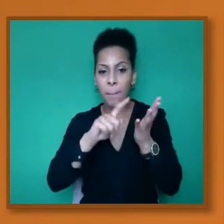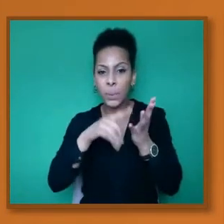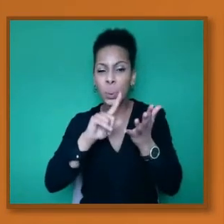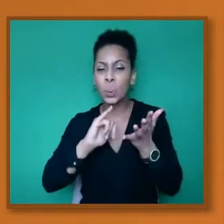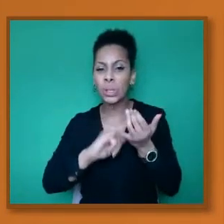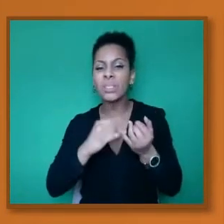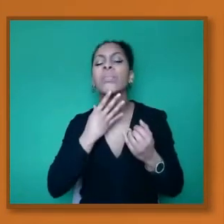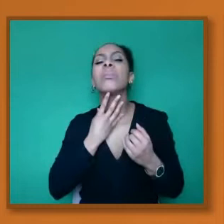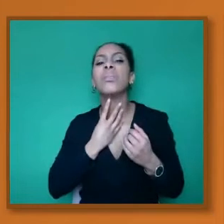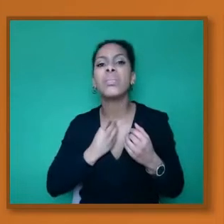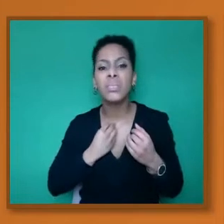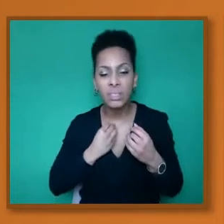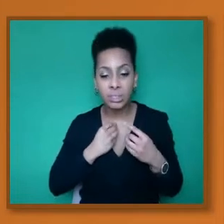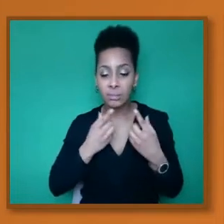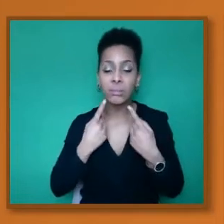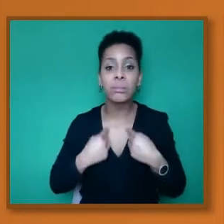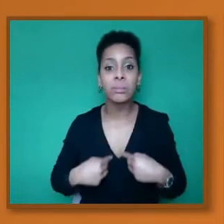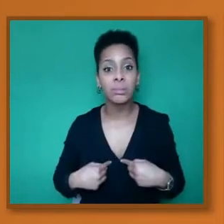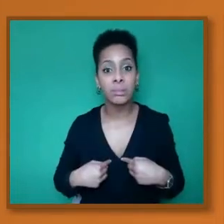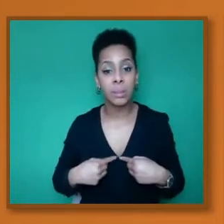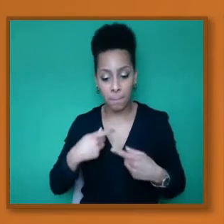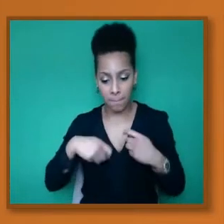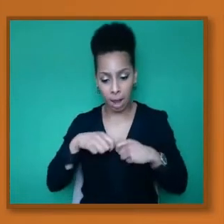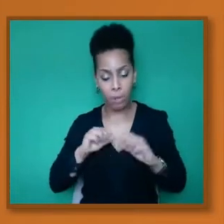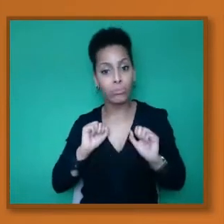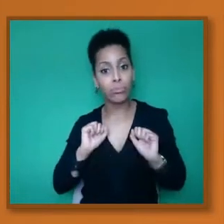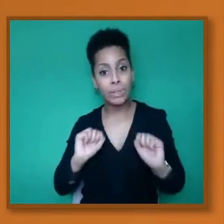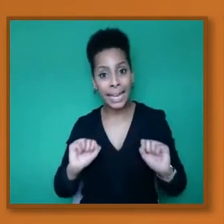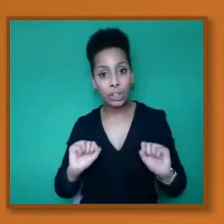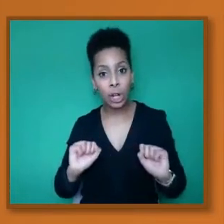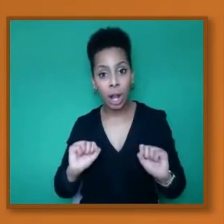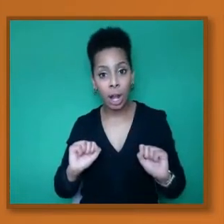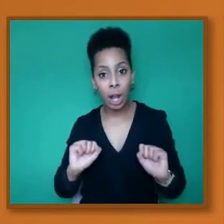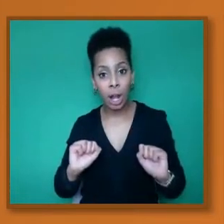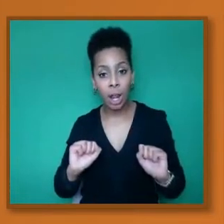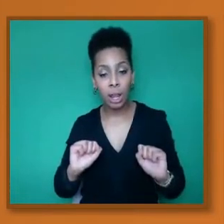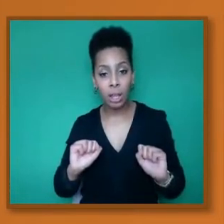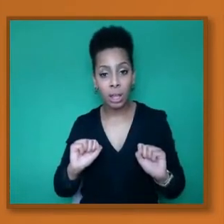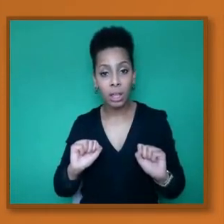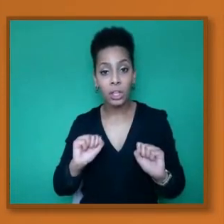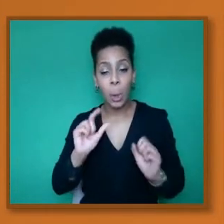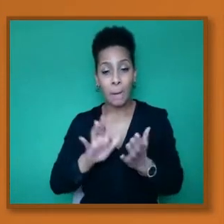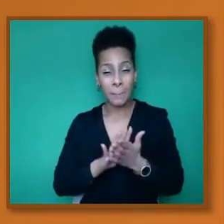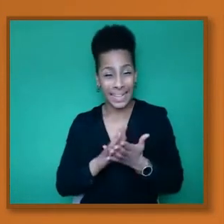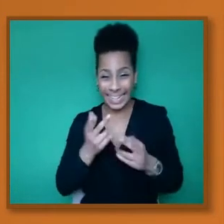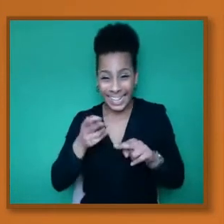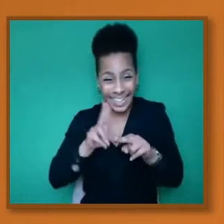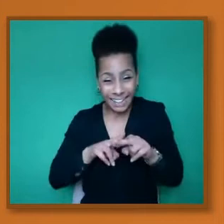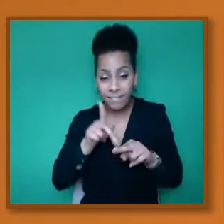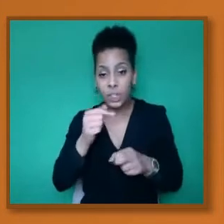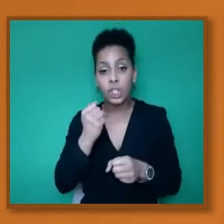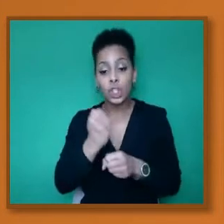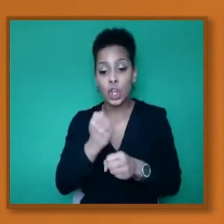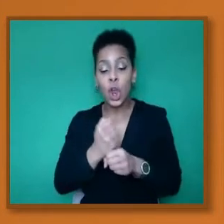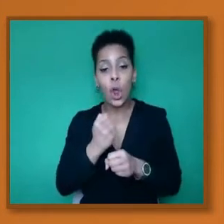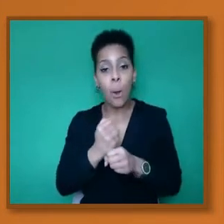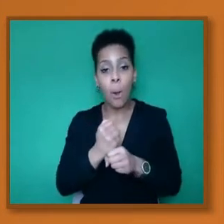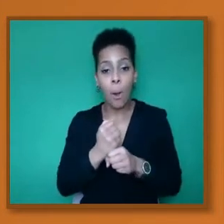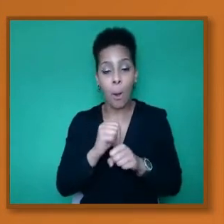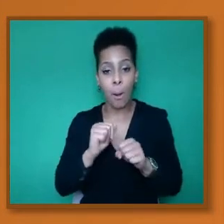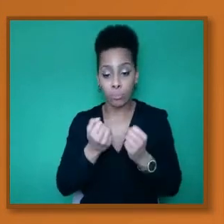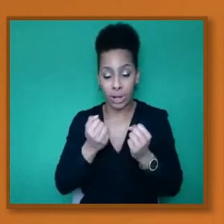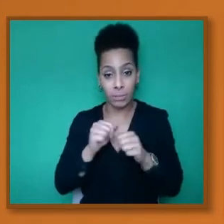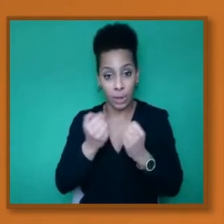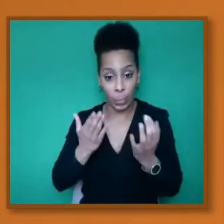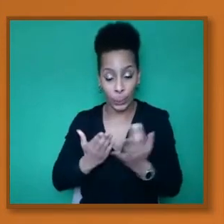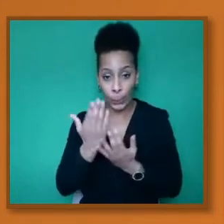is also a form of provider of protection. But if an organism, if a germ breaches that, what we then have next